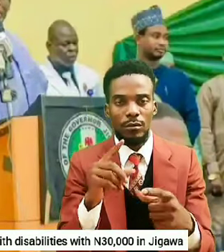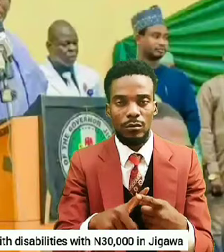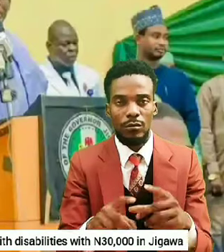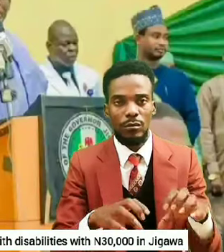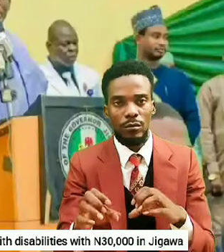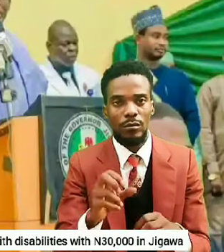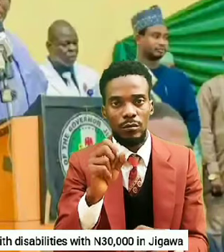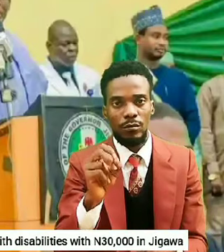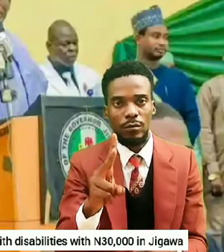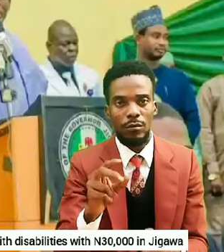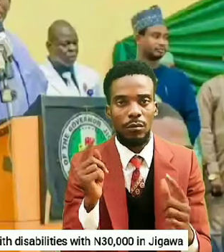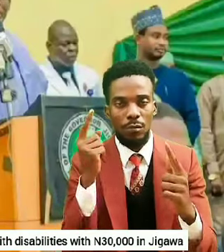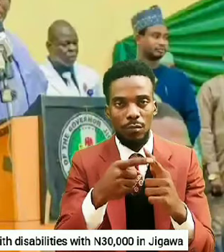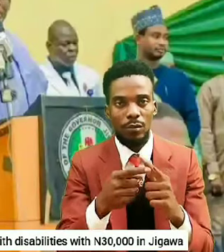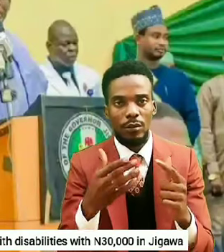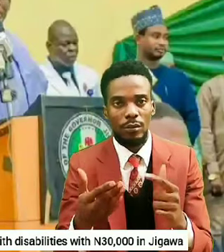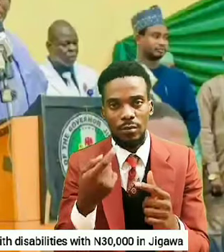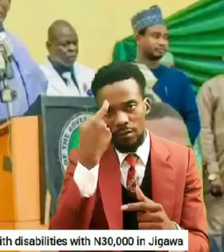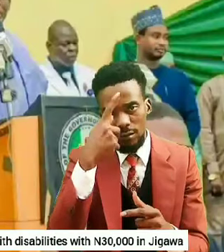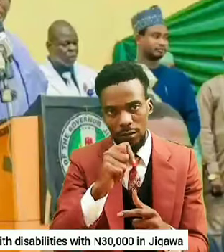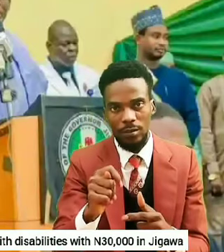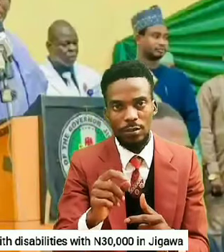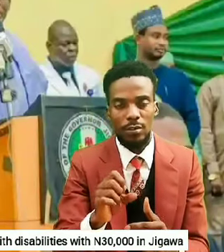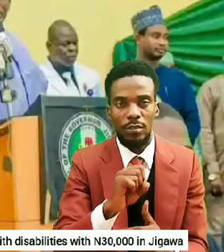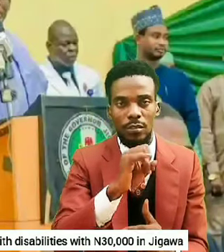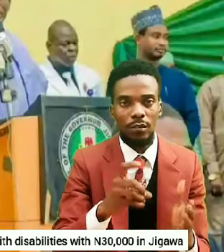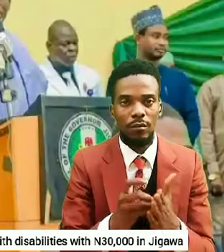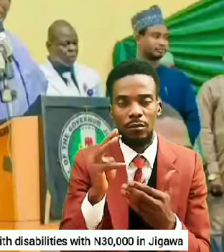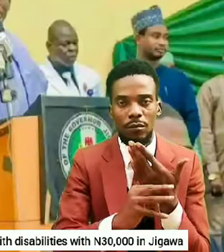-point agenda for the development of Jigawa State.